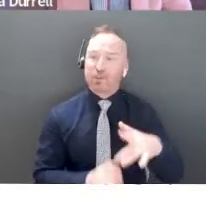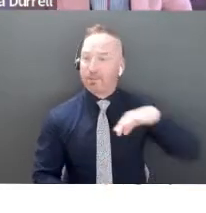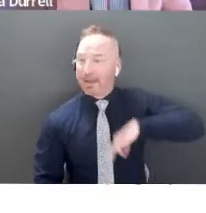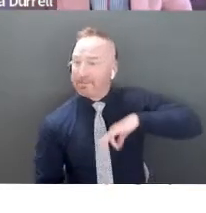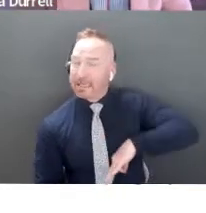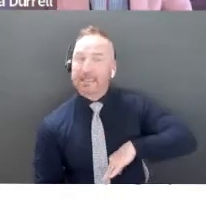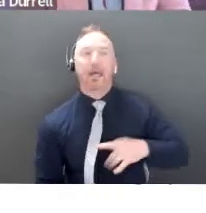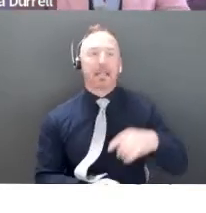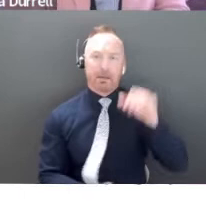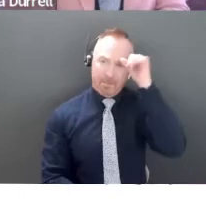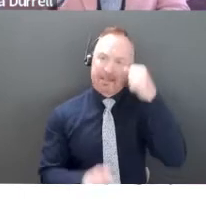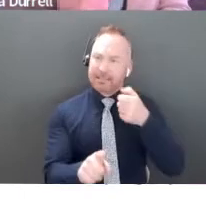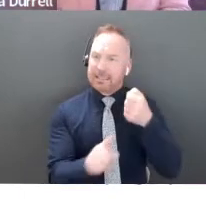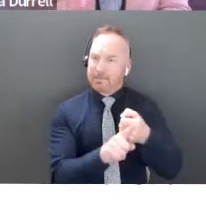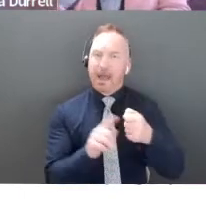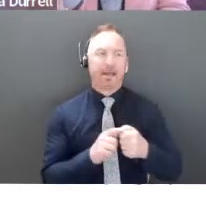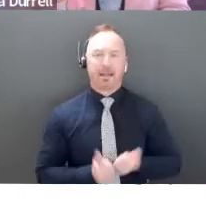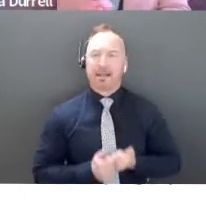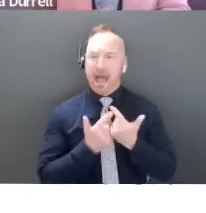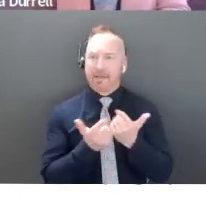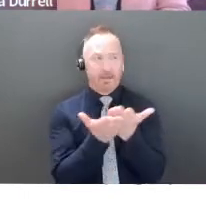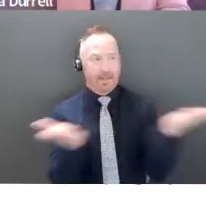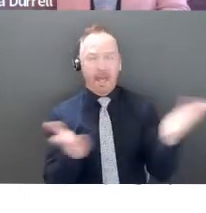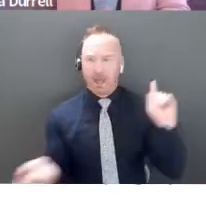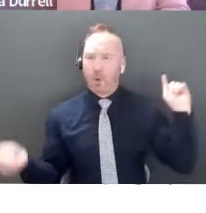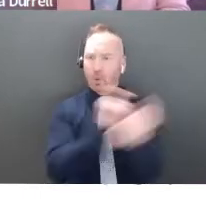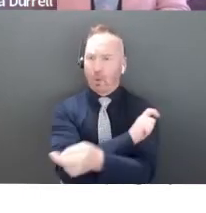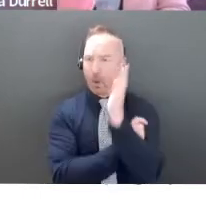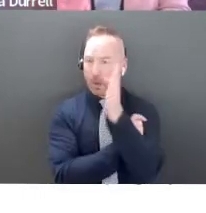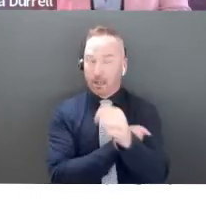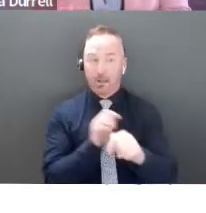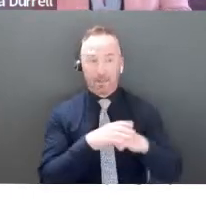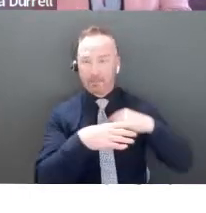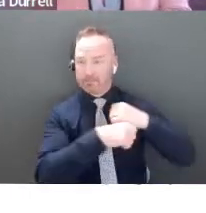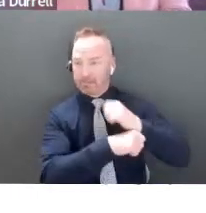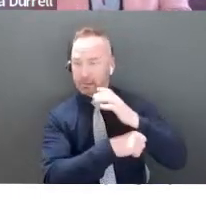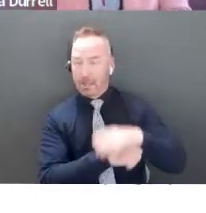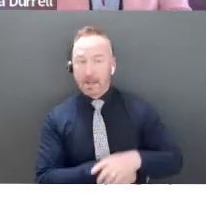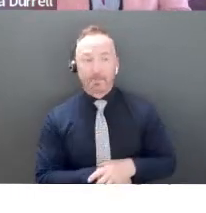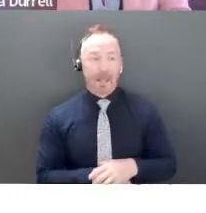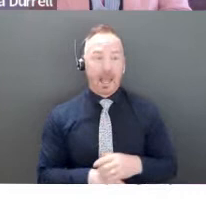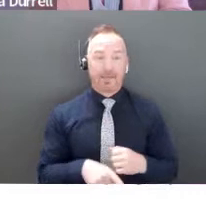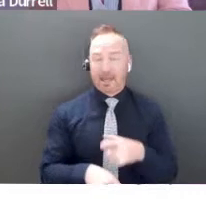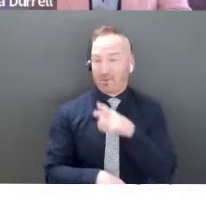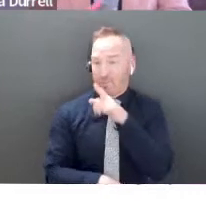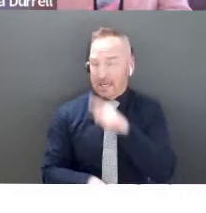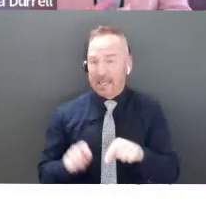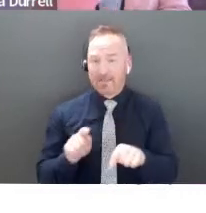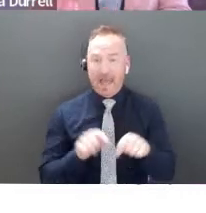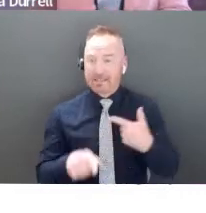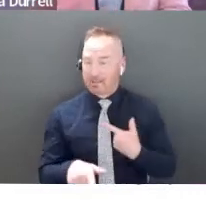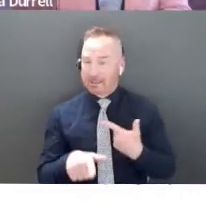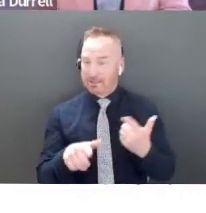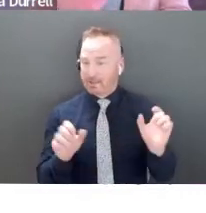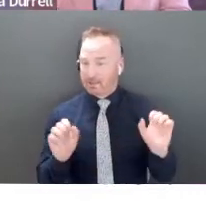to change people's lives, right? So that's the kind of stuff that we want to get to at the very end. And then I always like, I mean, traction is the best, you know,